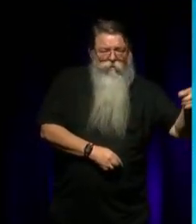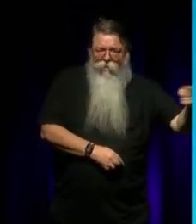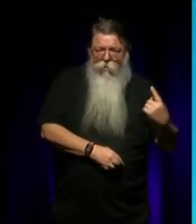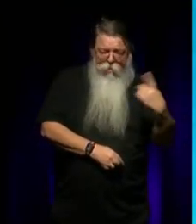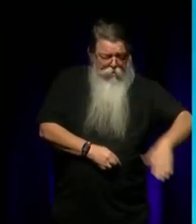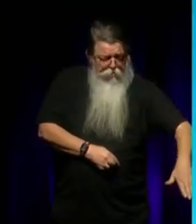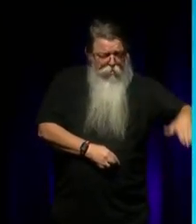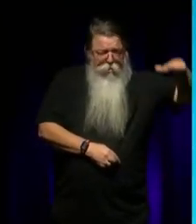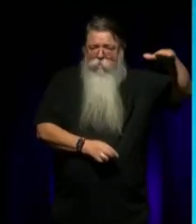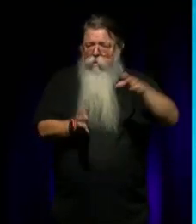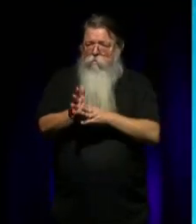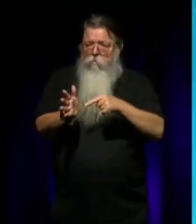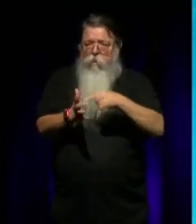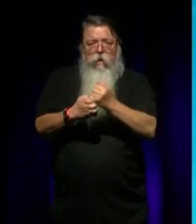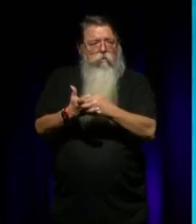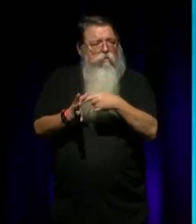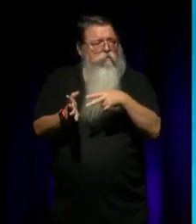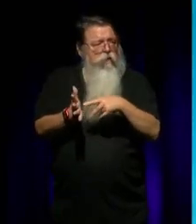attended Cavendish Road High School.